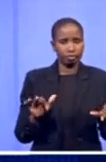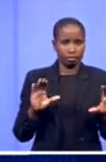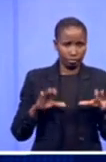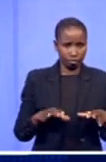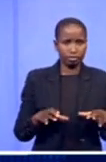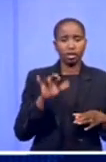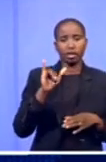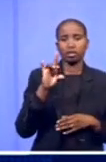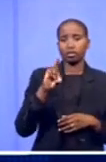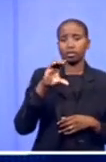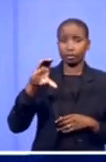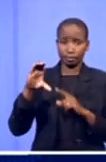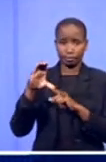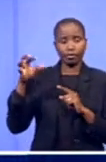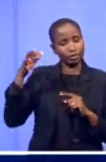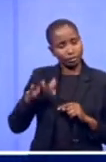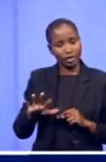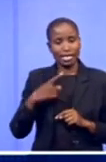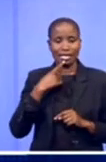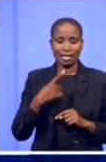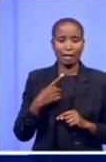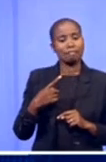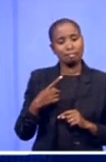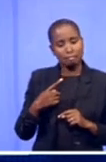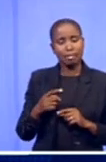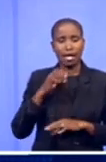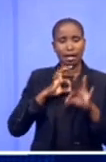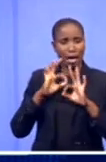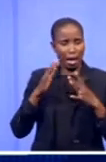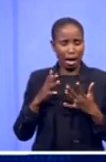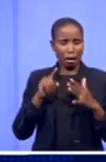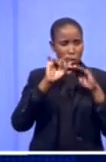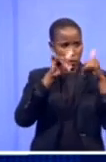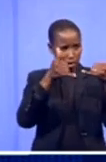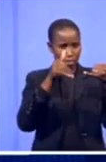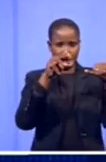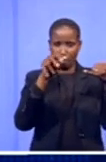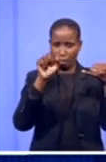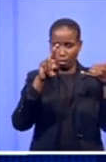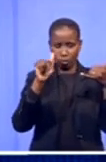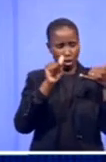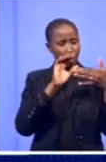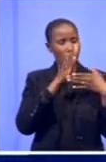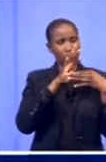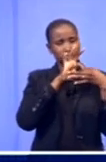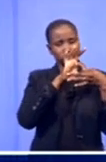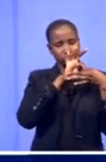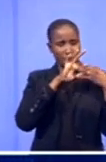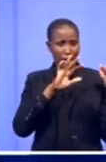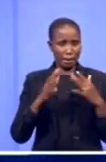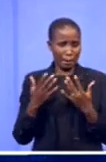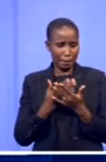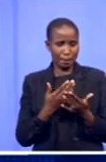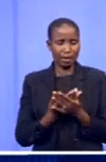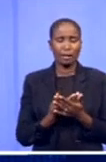to talk about how they're working with the company to find, to wind down and to, you know, to meet the